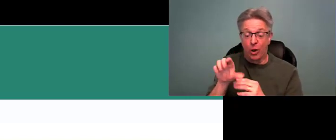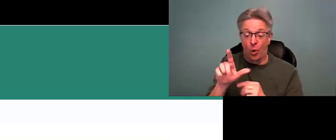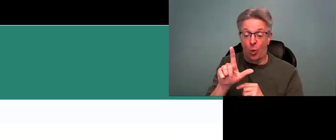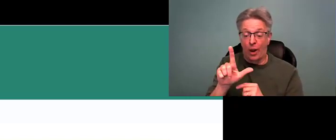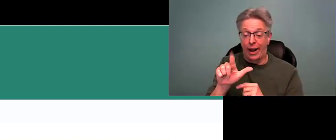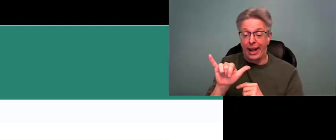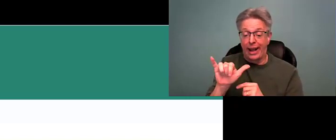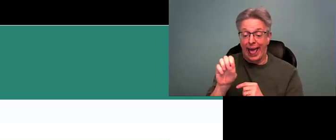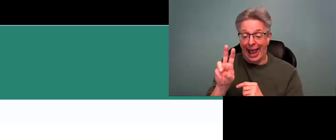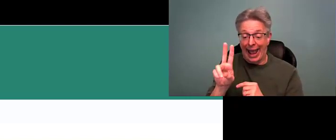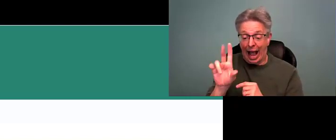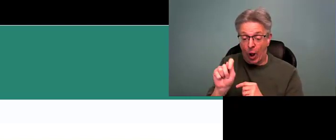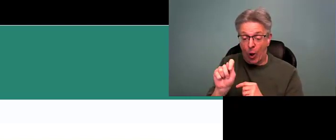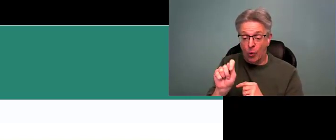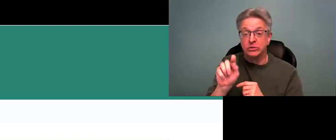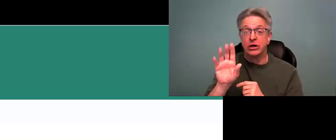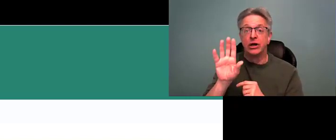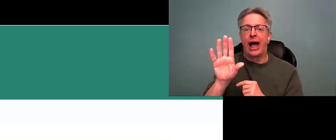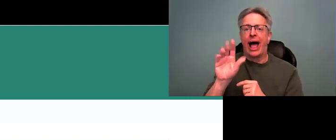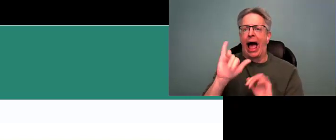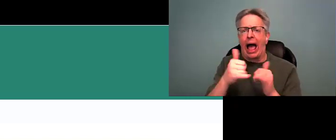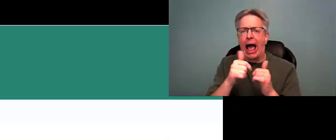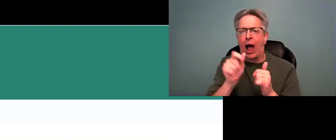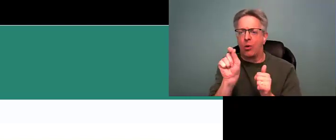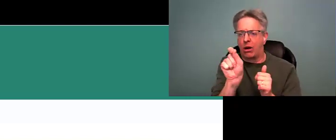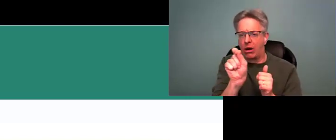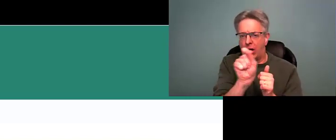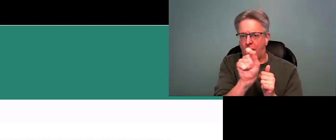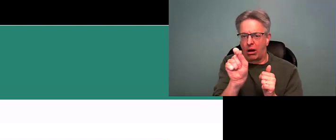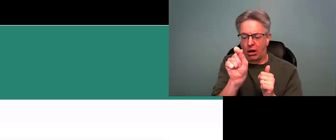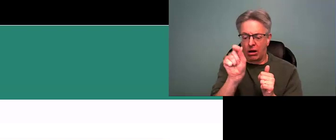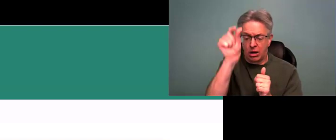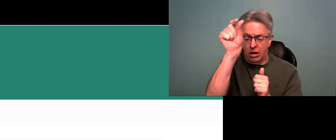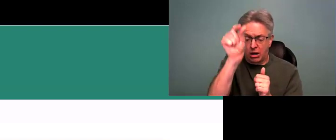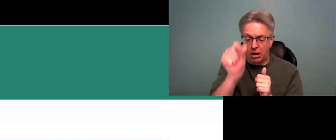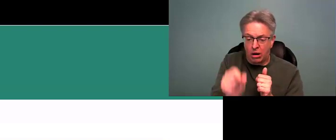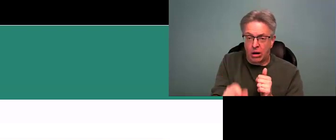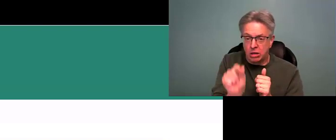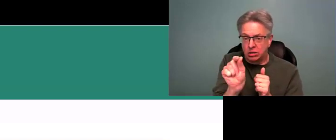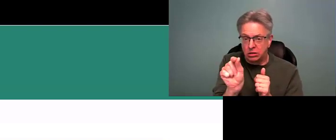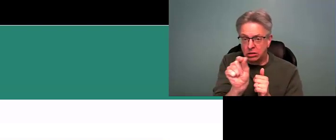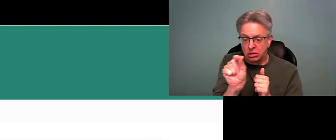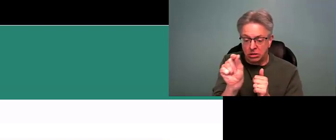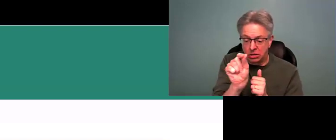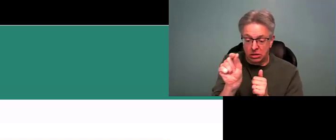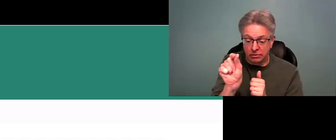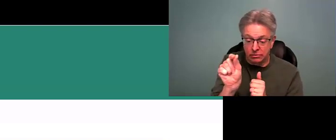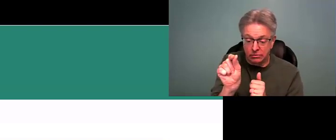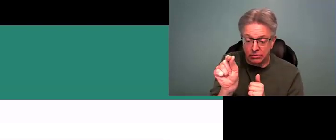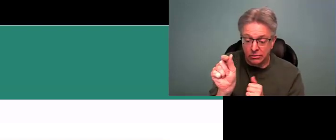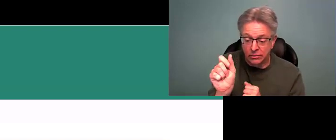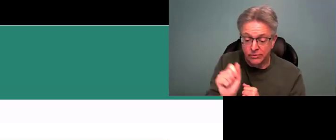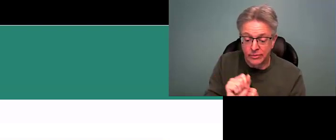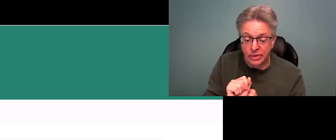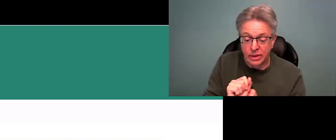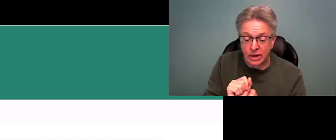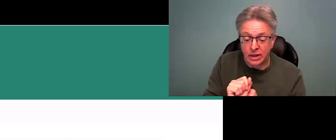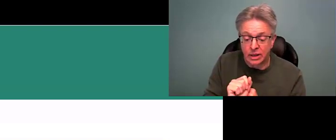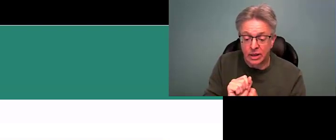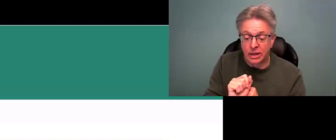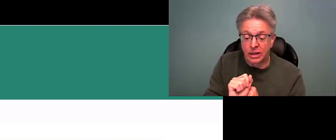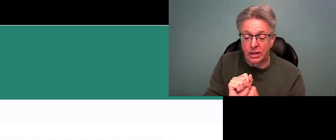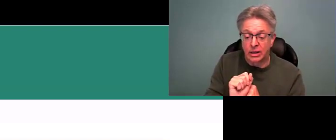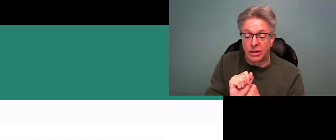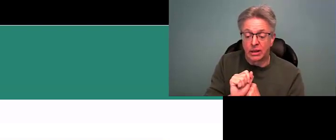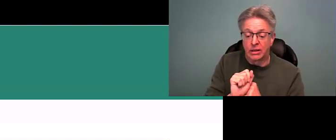your video layout on your Zoom screen by hovering over the faint line